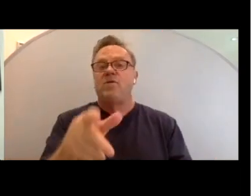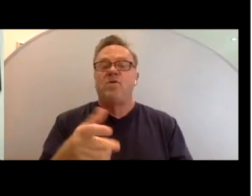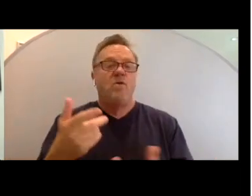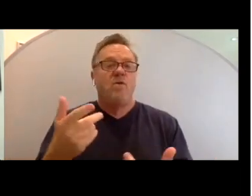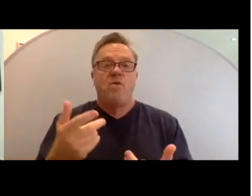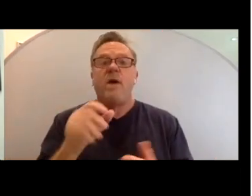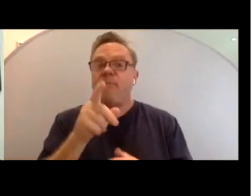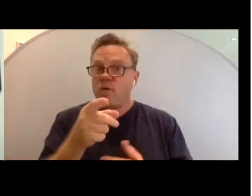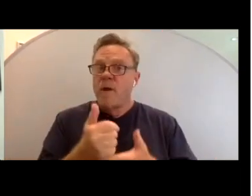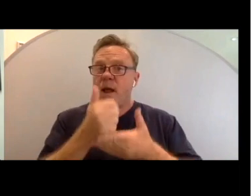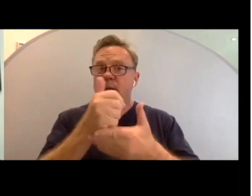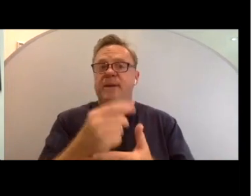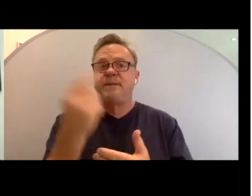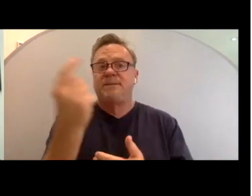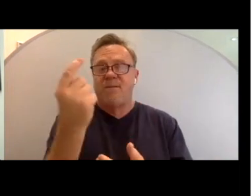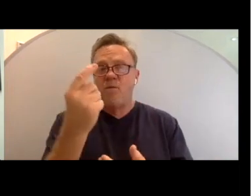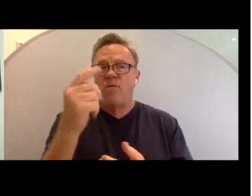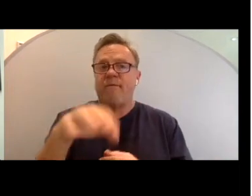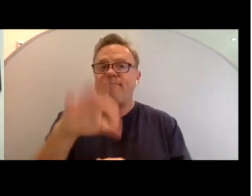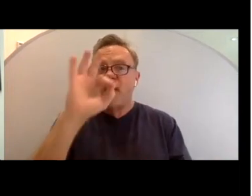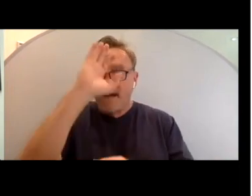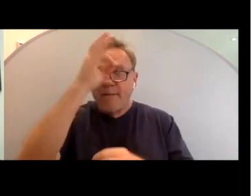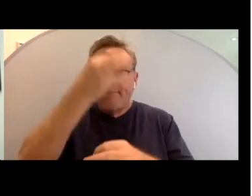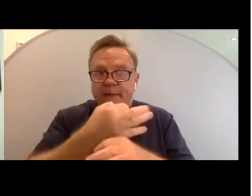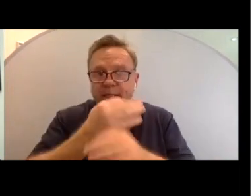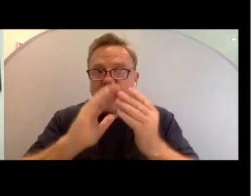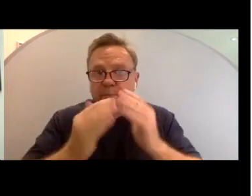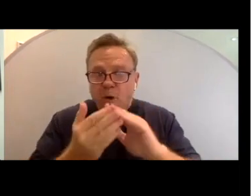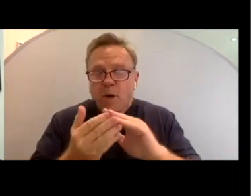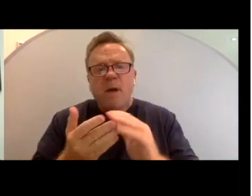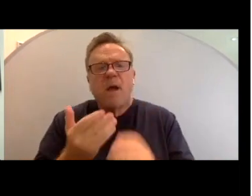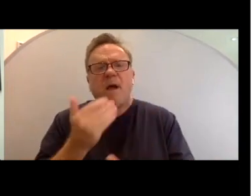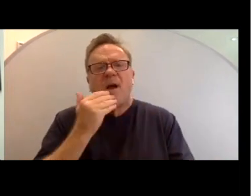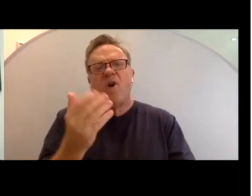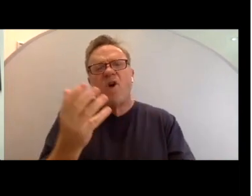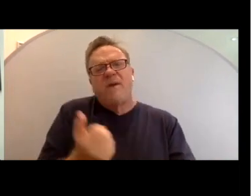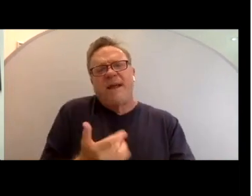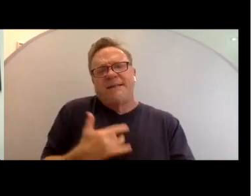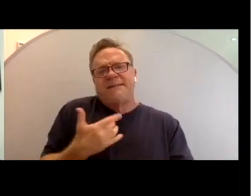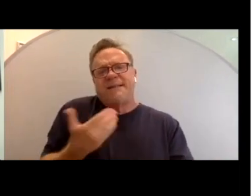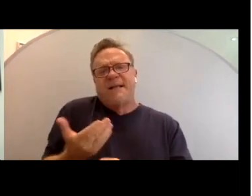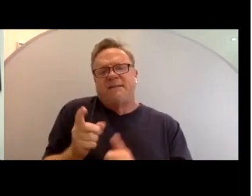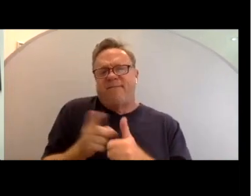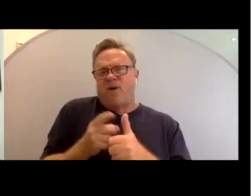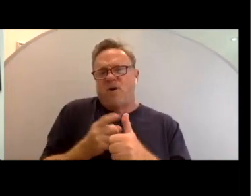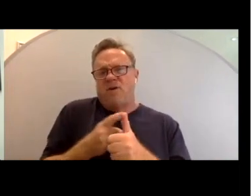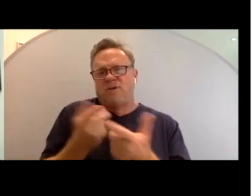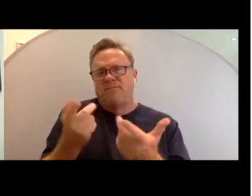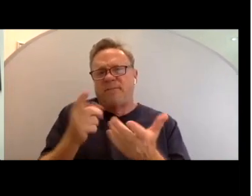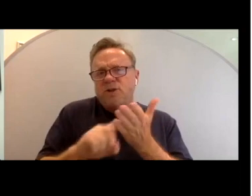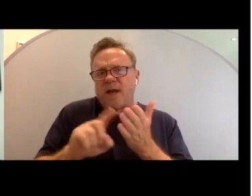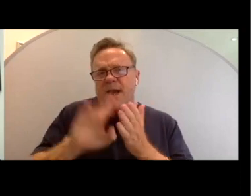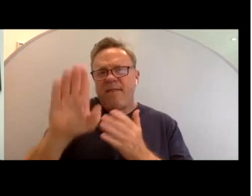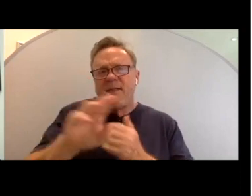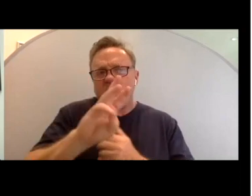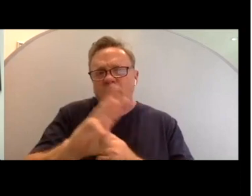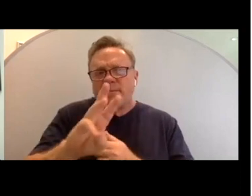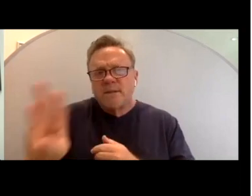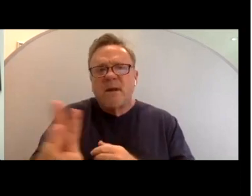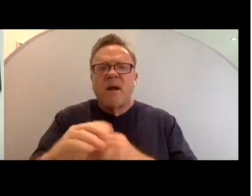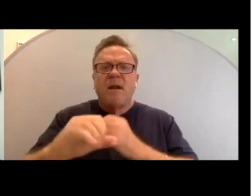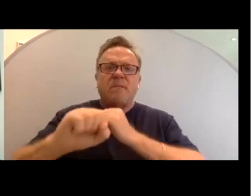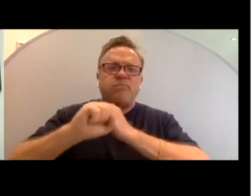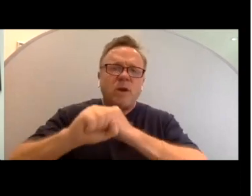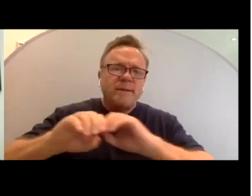if you're helping someone to find a faith community, it's good to get a sense of it ahead of time by checking out their website, their bulletin,